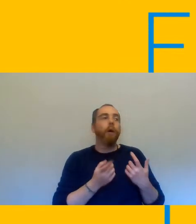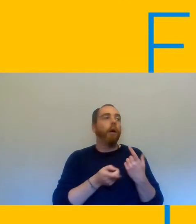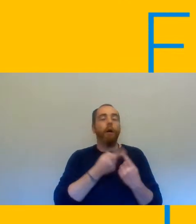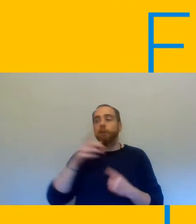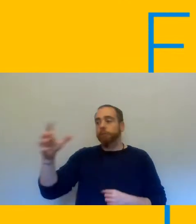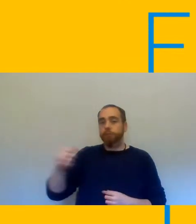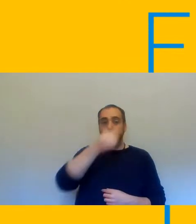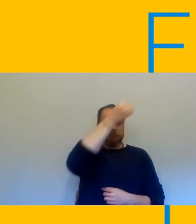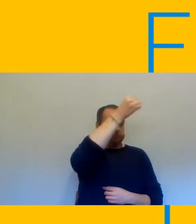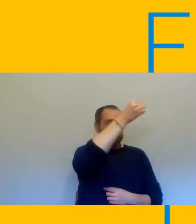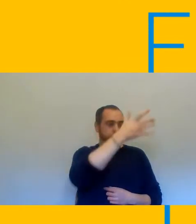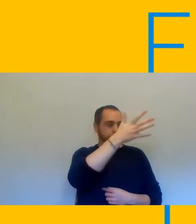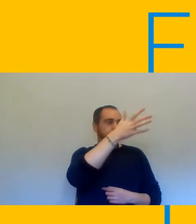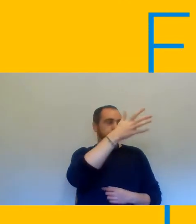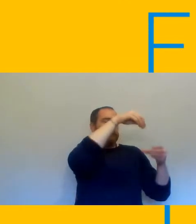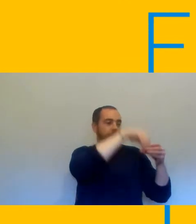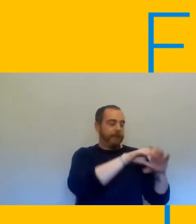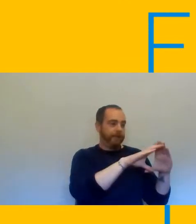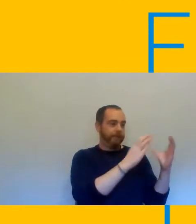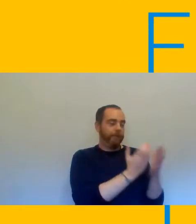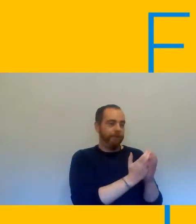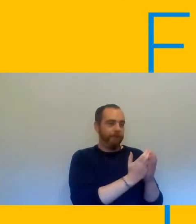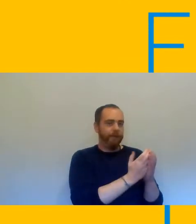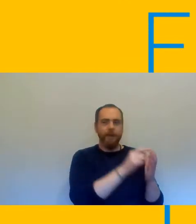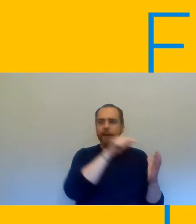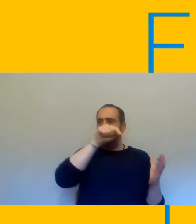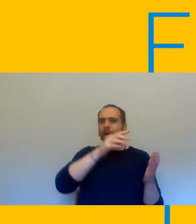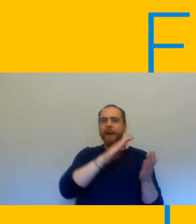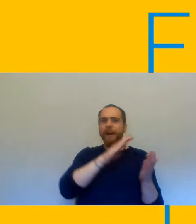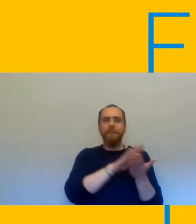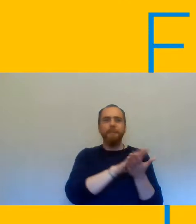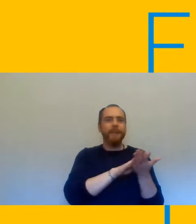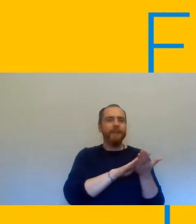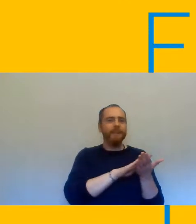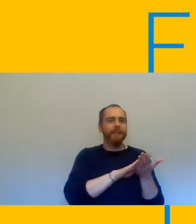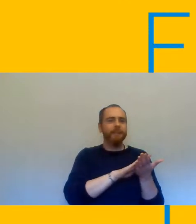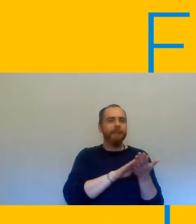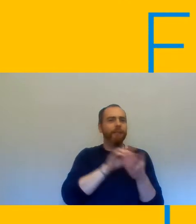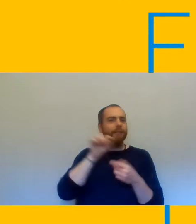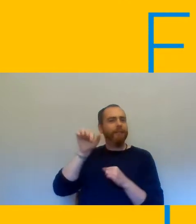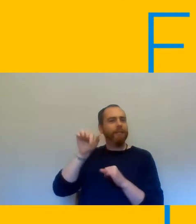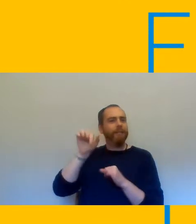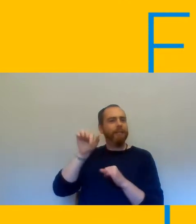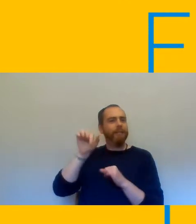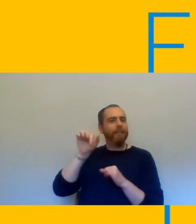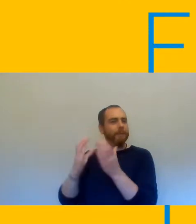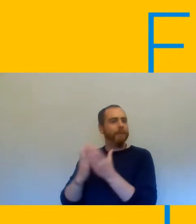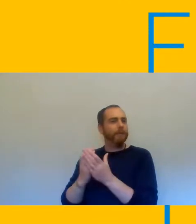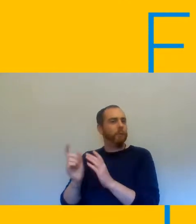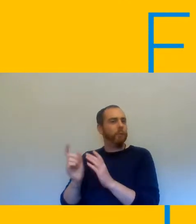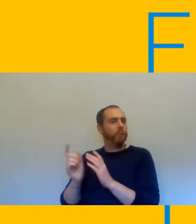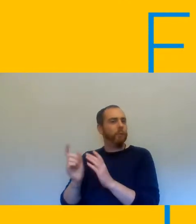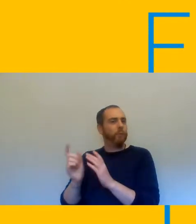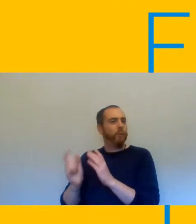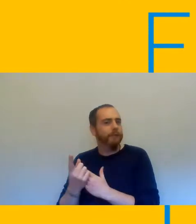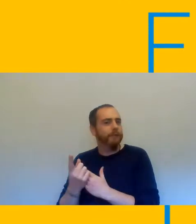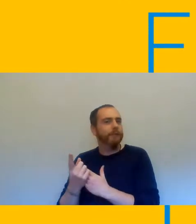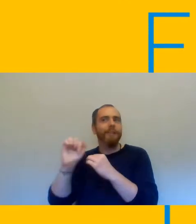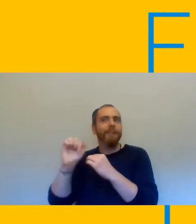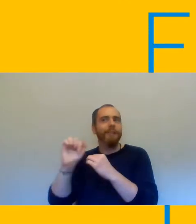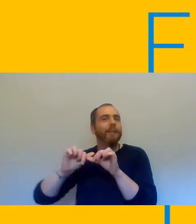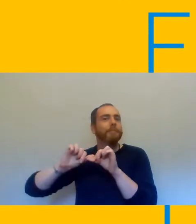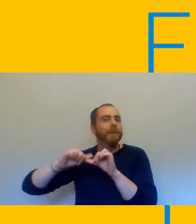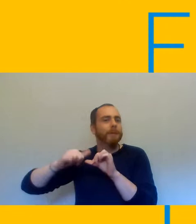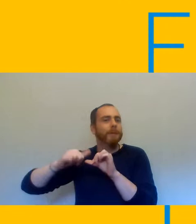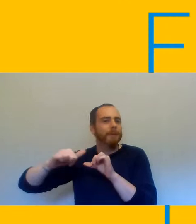bubble because then that just makes a mockery of the whole system of ensuring that um you are teaching a certain group and you remain with that